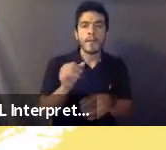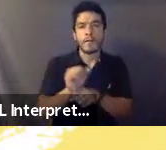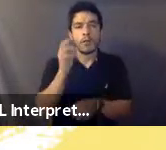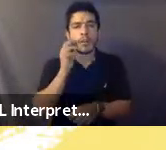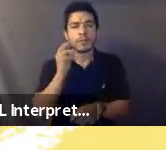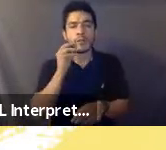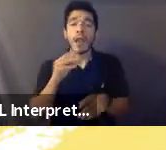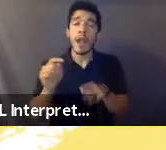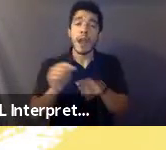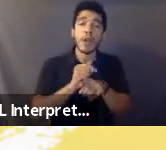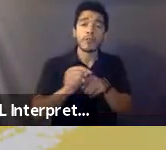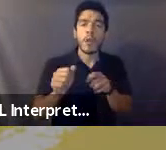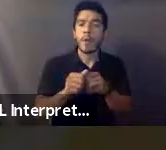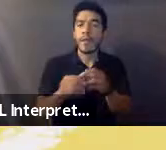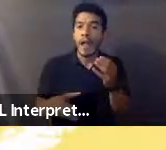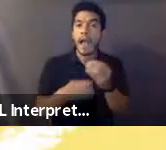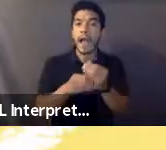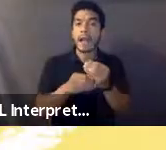of continuing education.